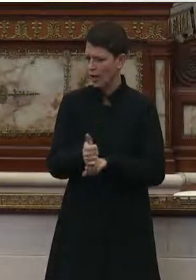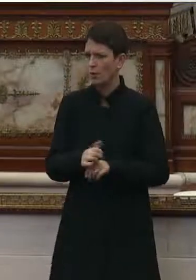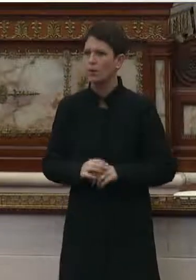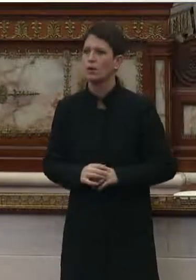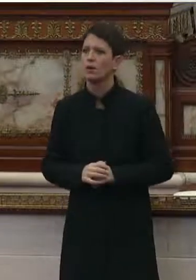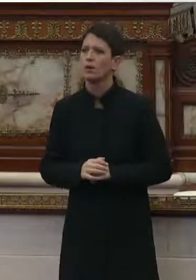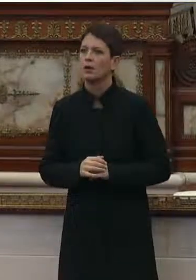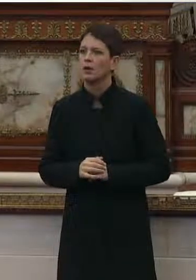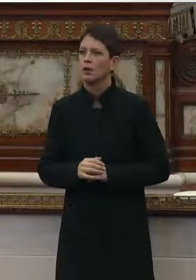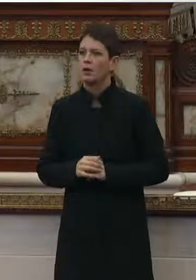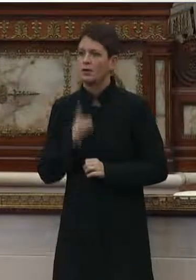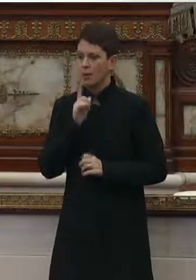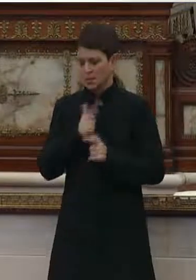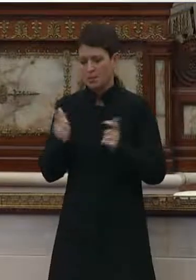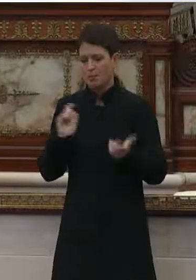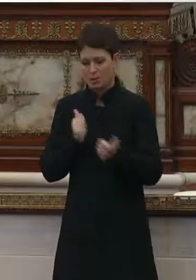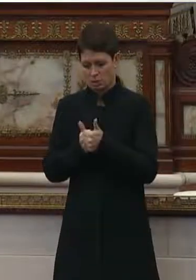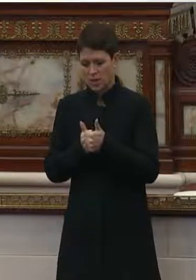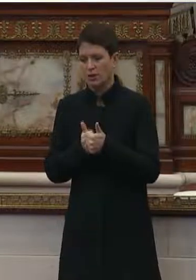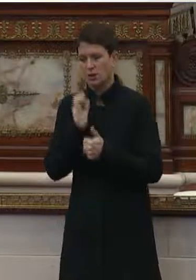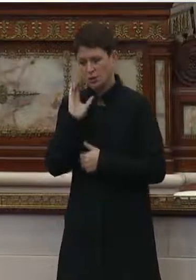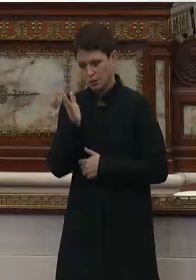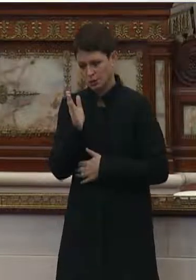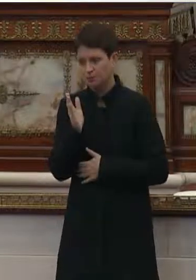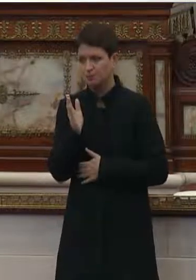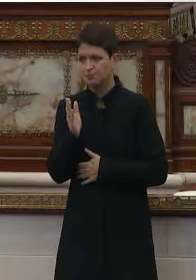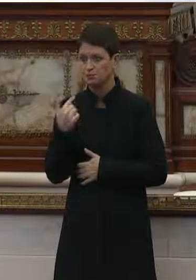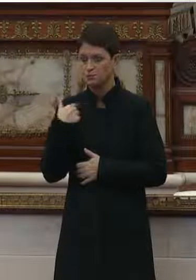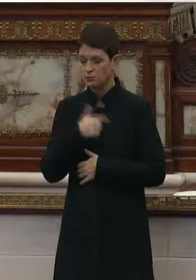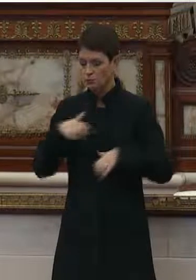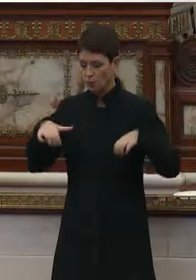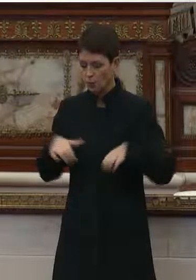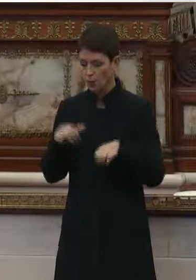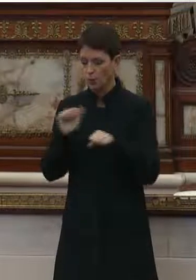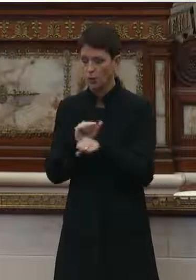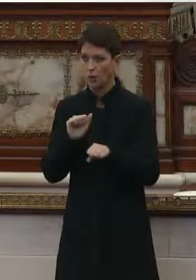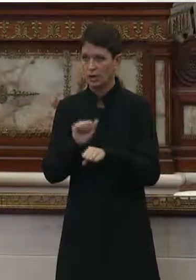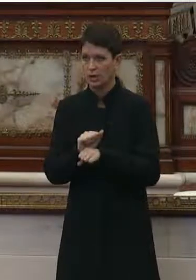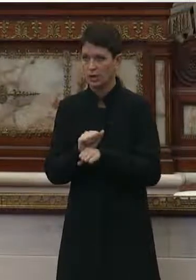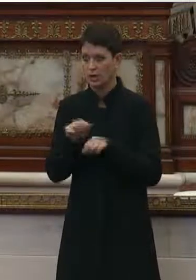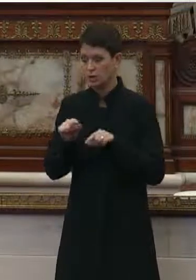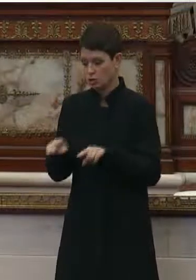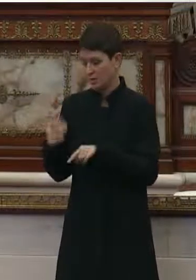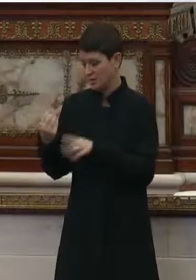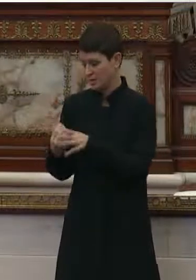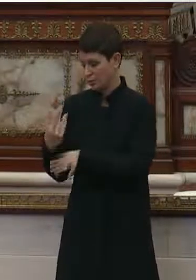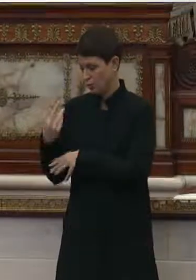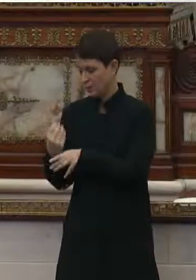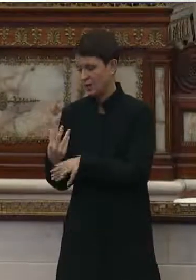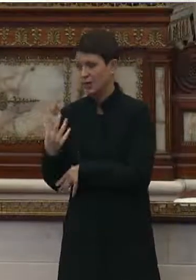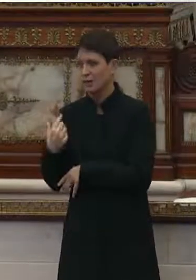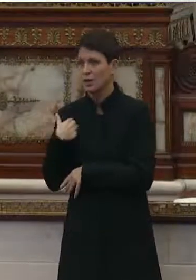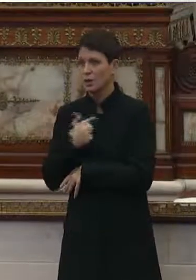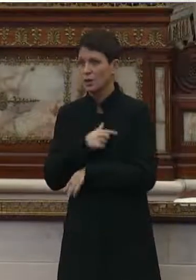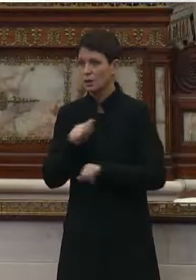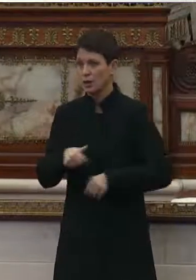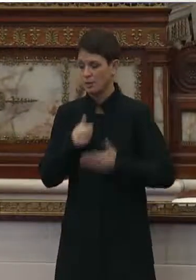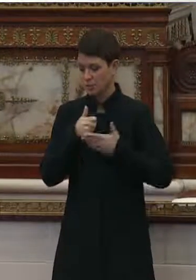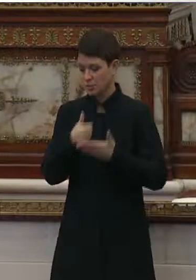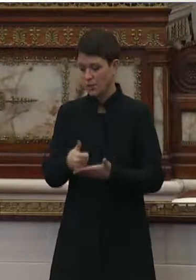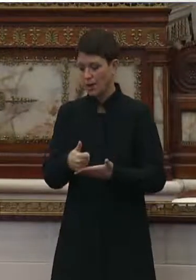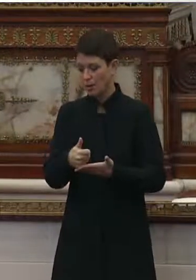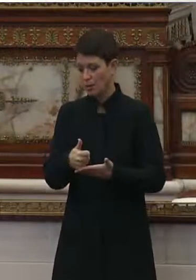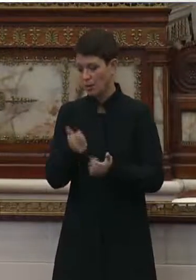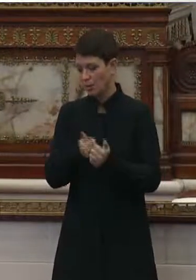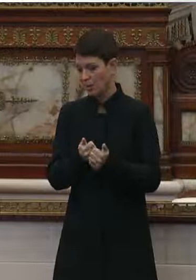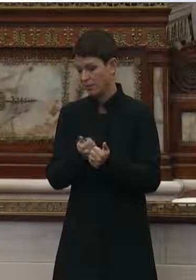That would really be a challenge. know, when we were doing this work on a voluntary basis in the spring, we were able to help with some